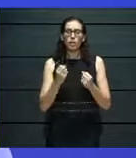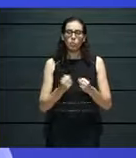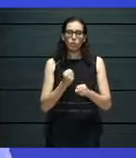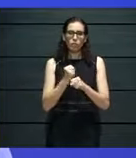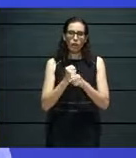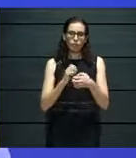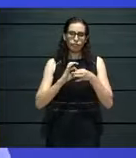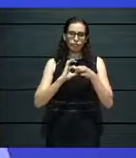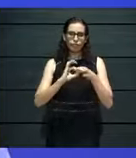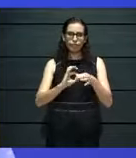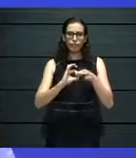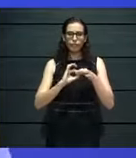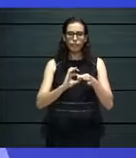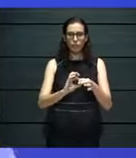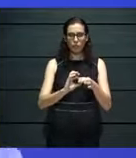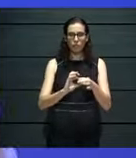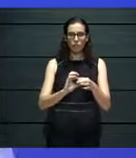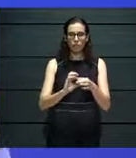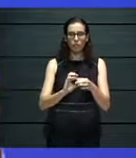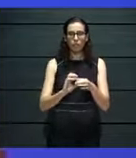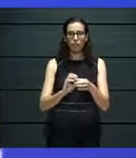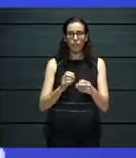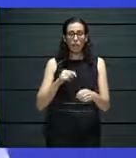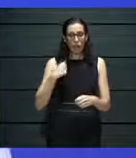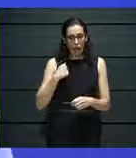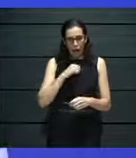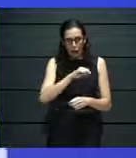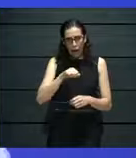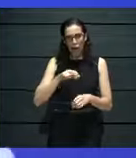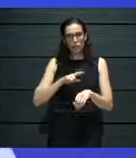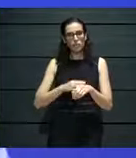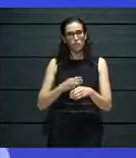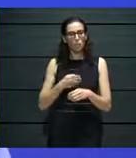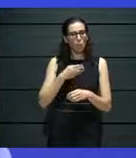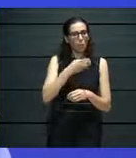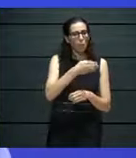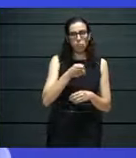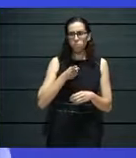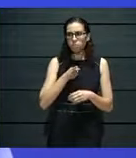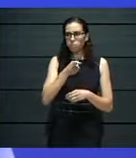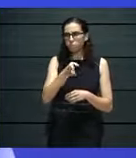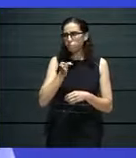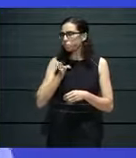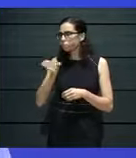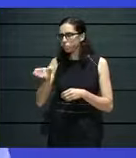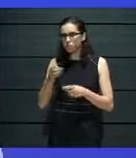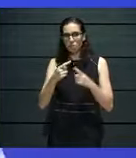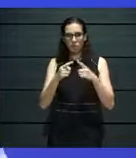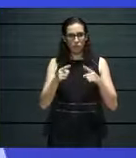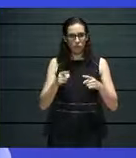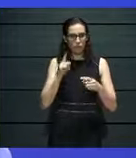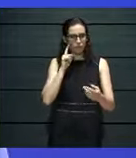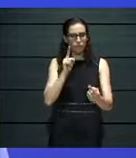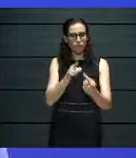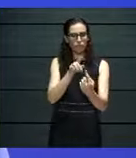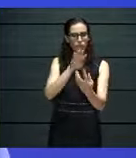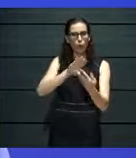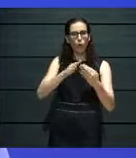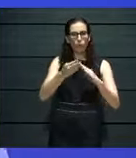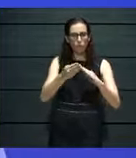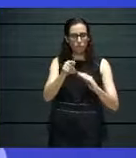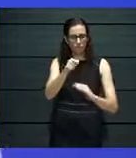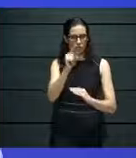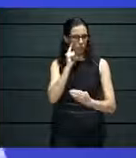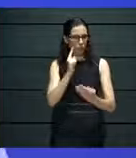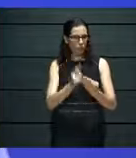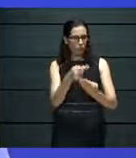projects within nature, whereby we can walk in to any specific community, identify the artists within the community,